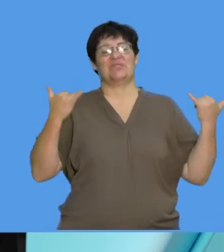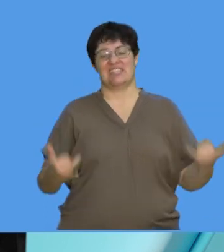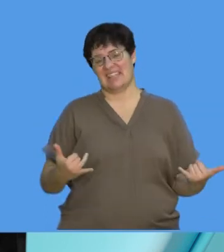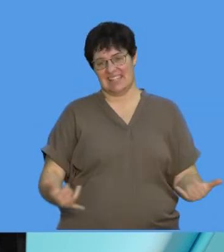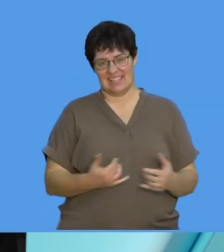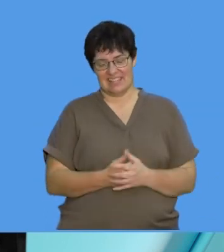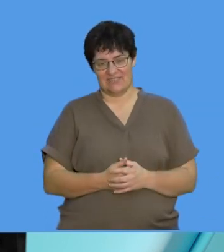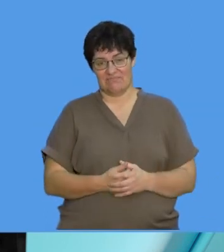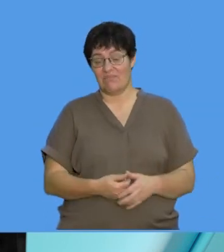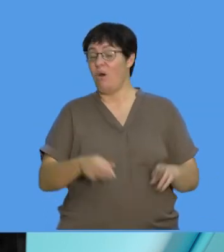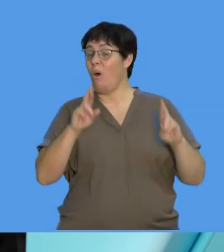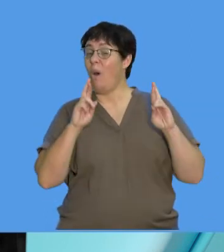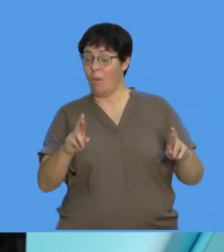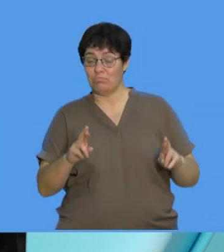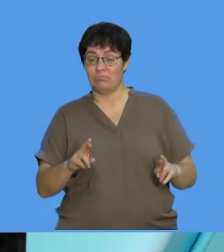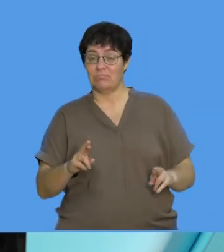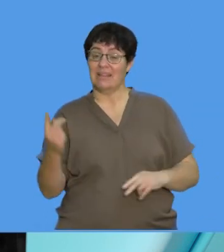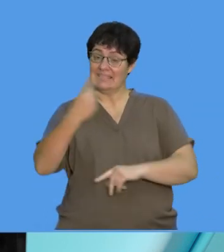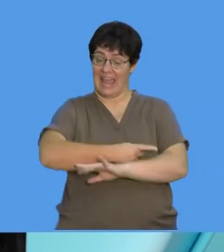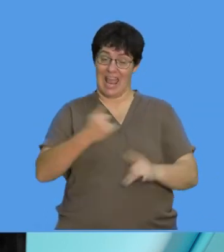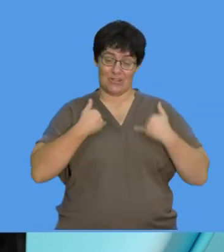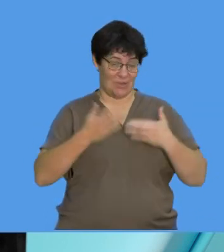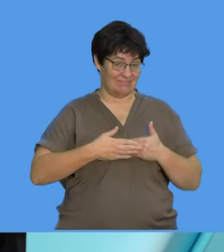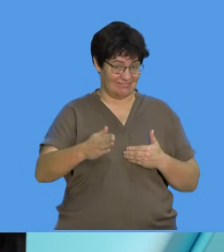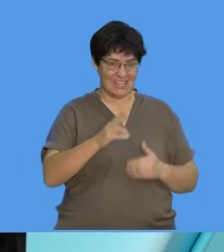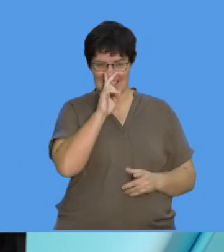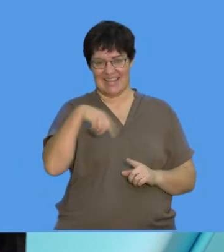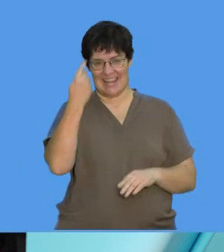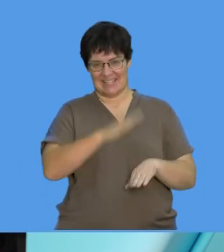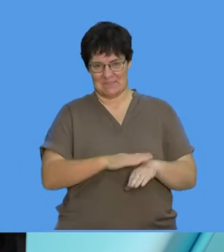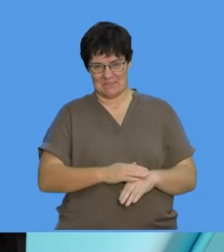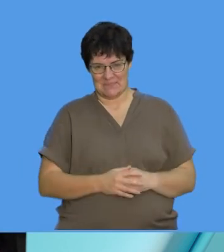All right. Hope you have a really good day. And we will see you next time.